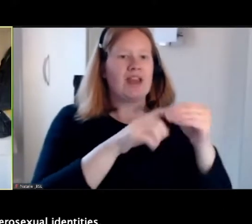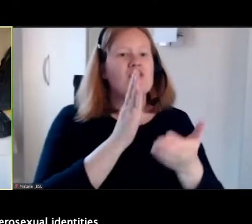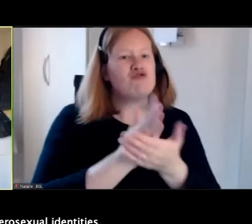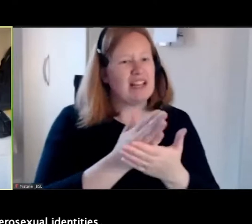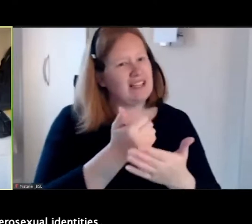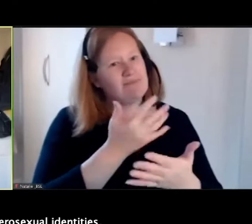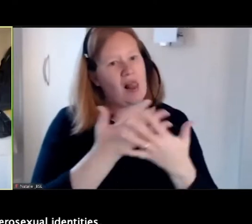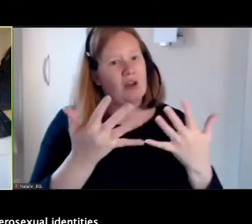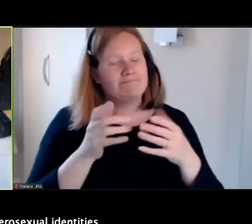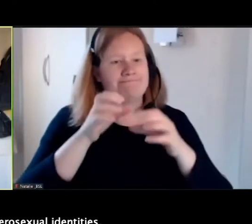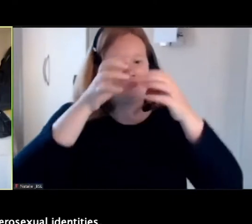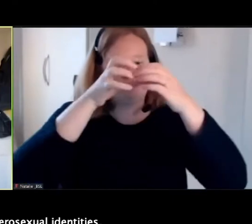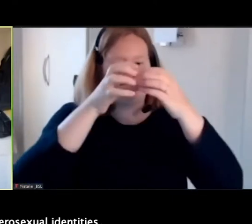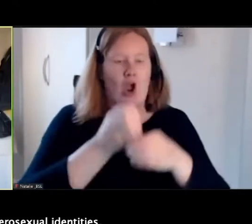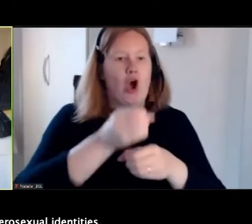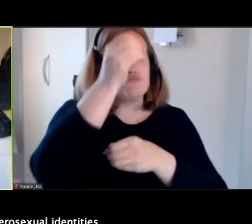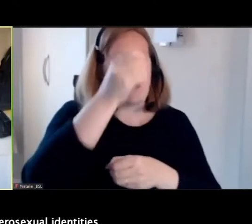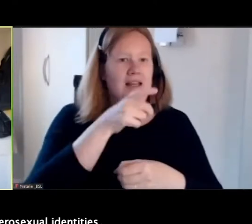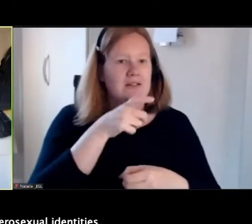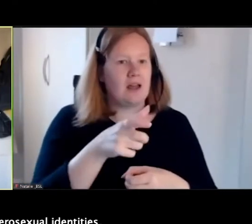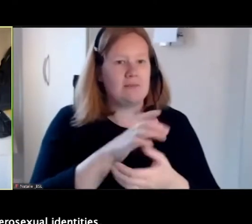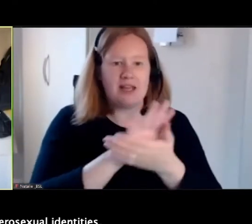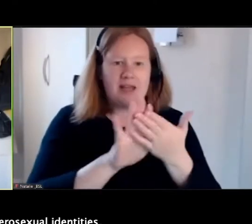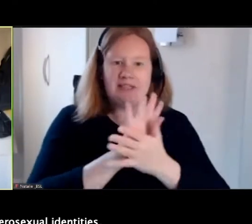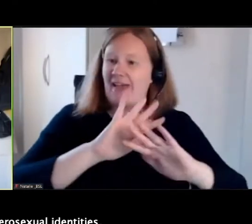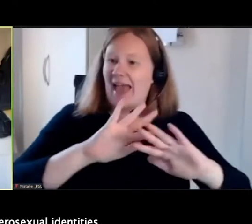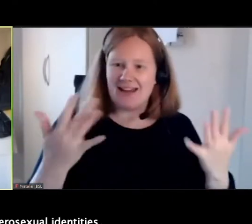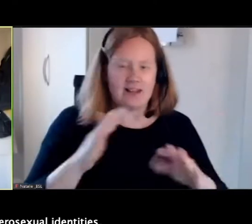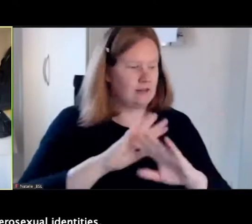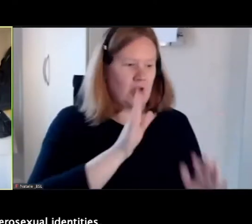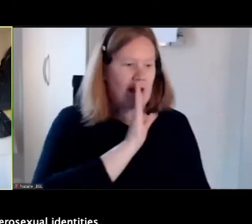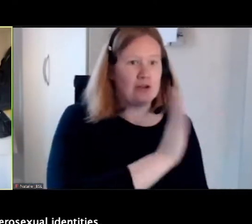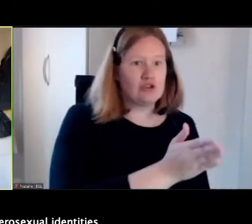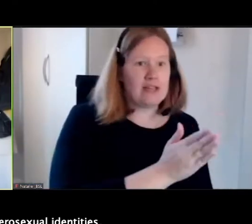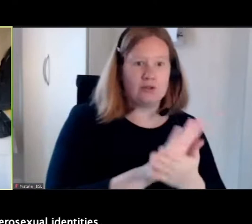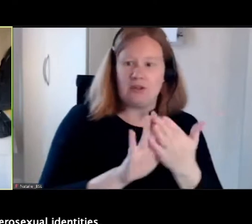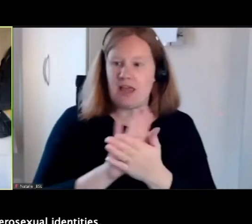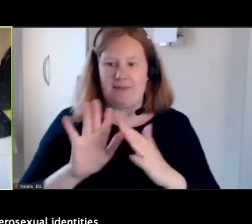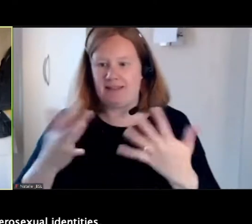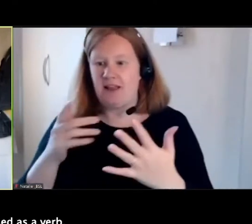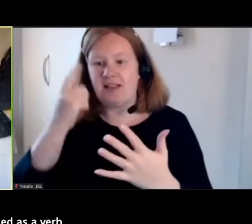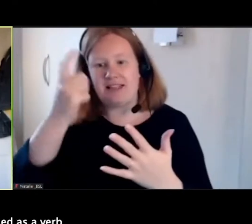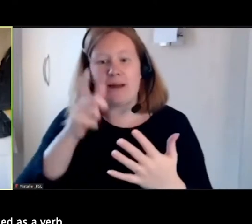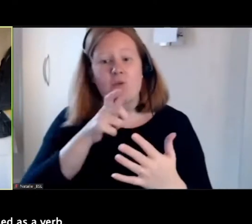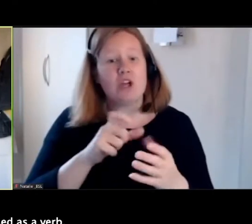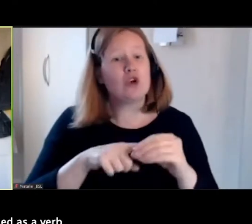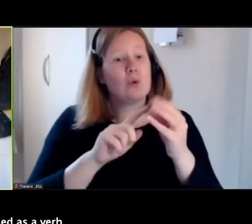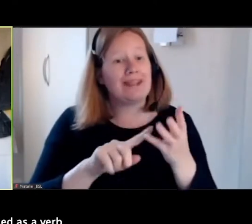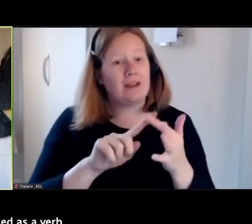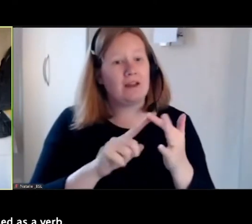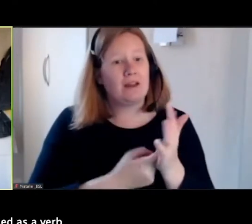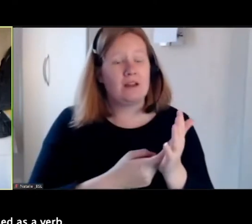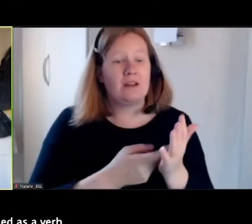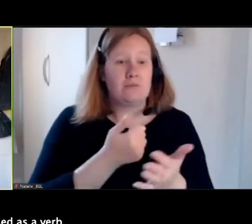for all non-heterosexual identities. However, within queer theory, queer is often used as a